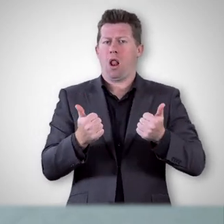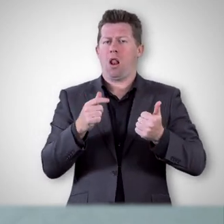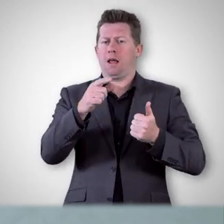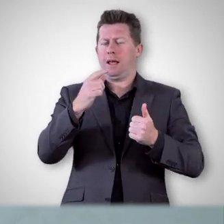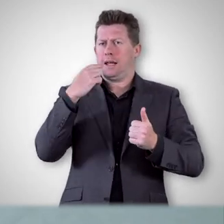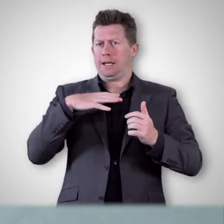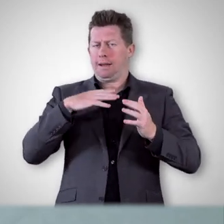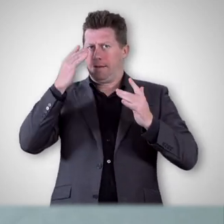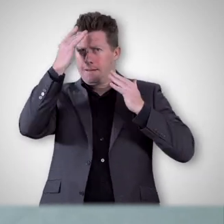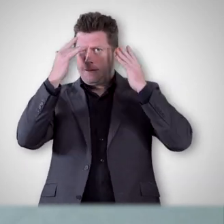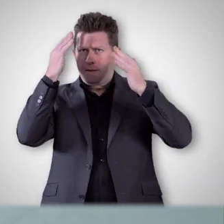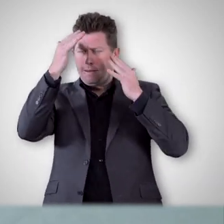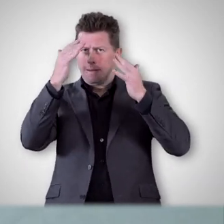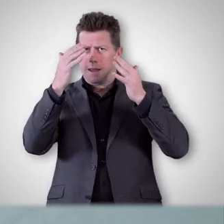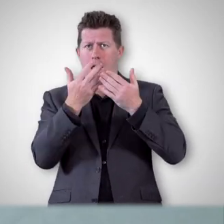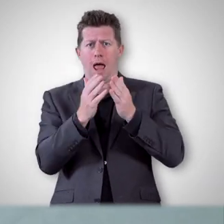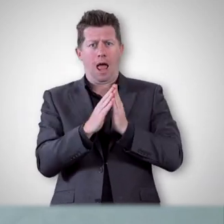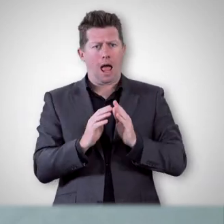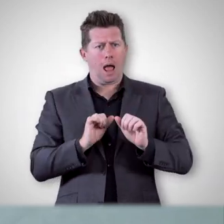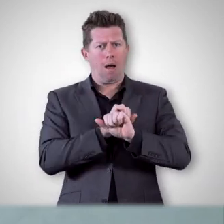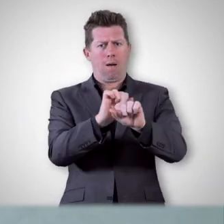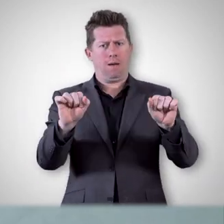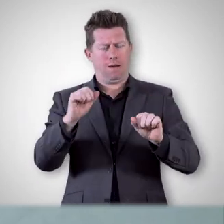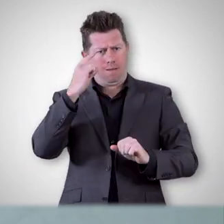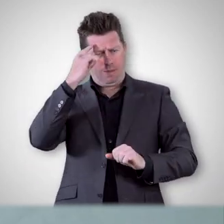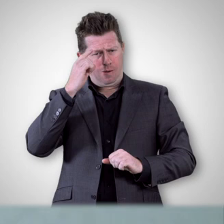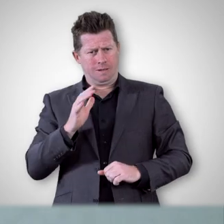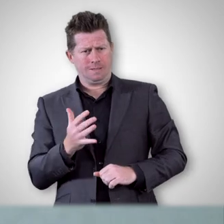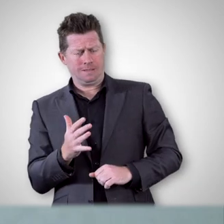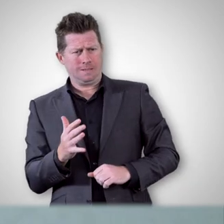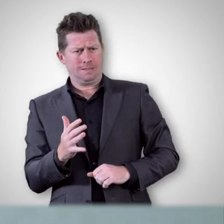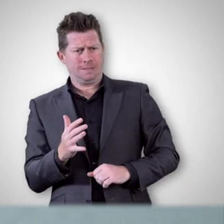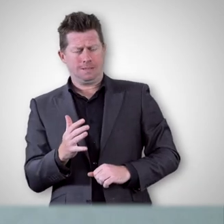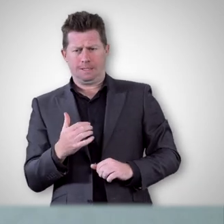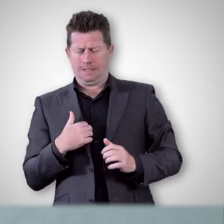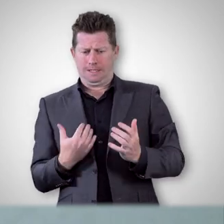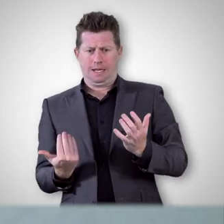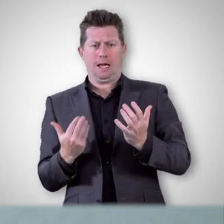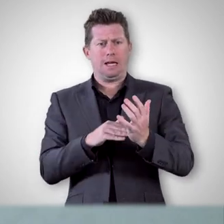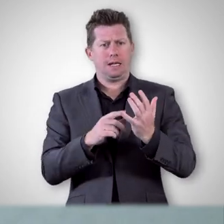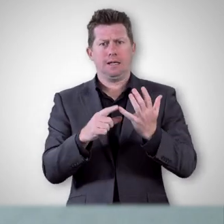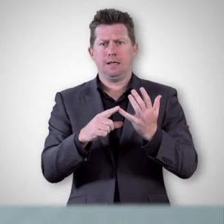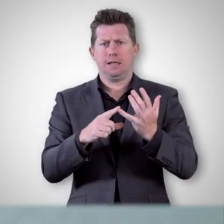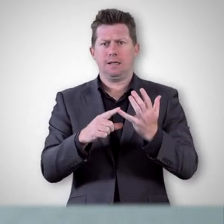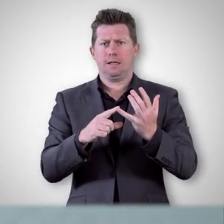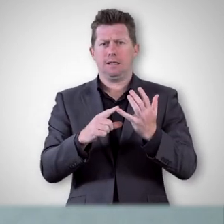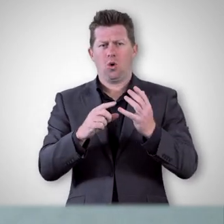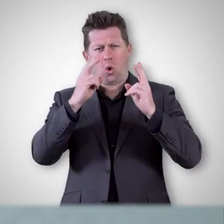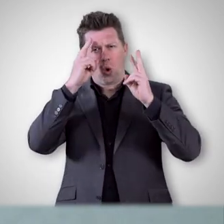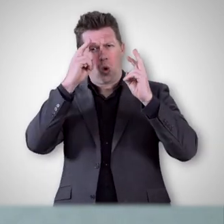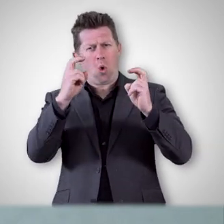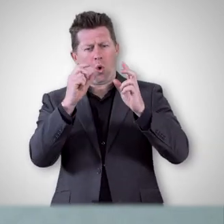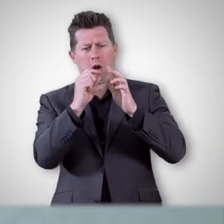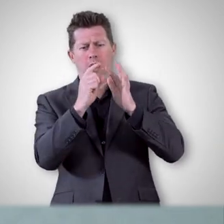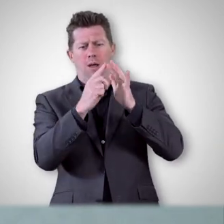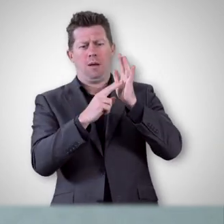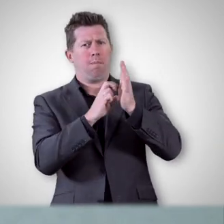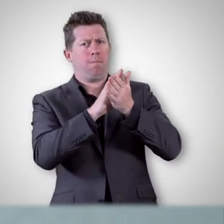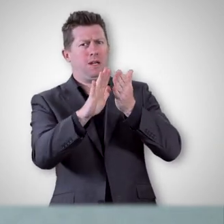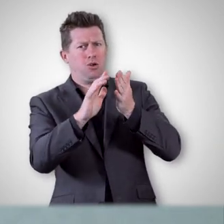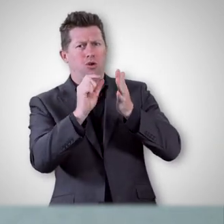the plus one approach first to interactions that already aren't going how you planned them. Call these your pinch points.